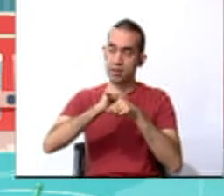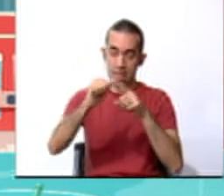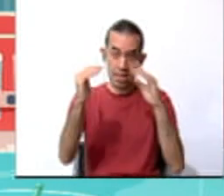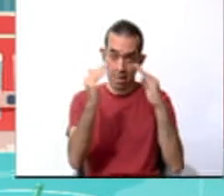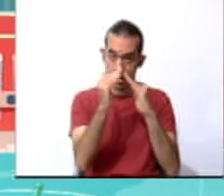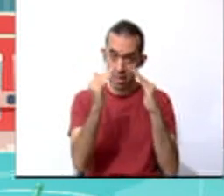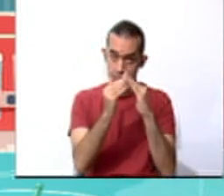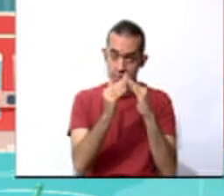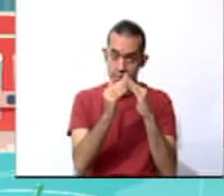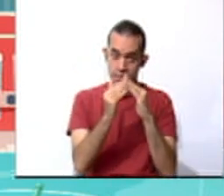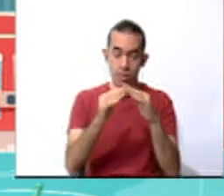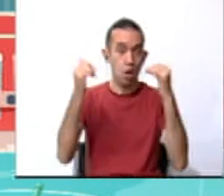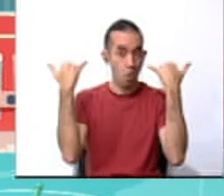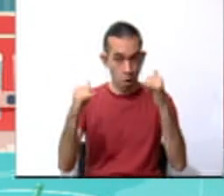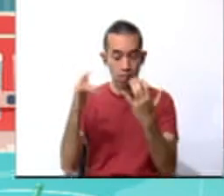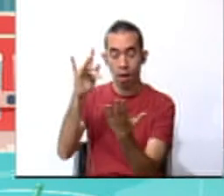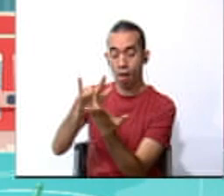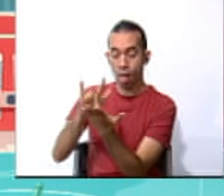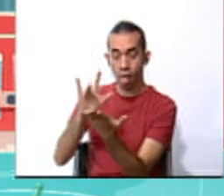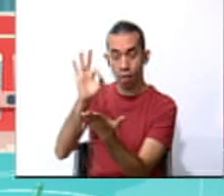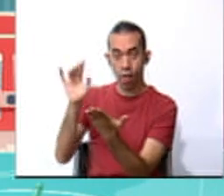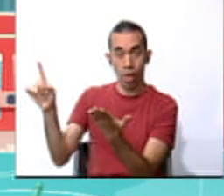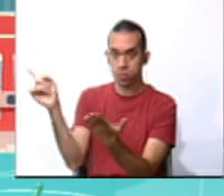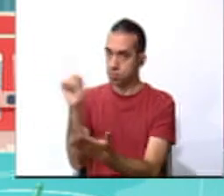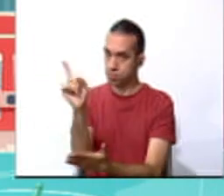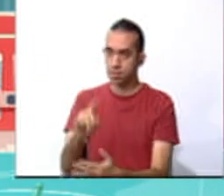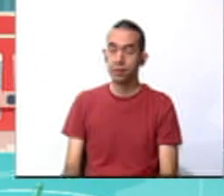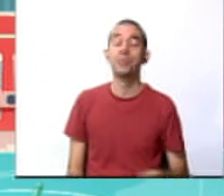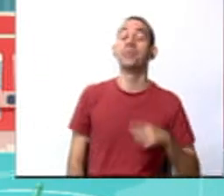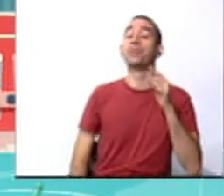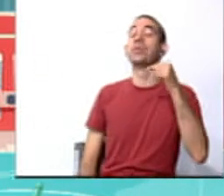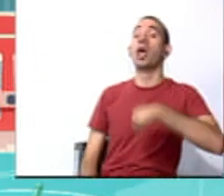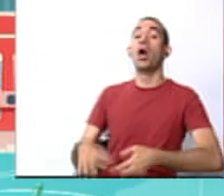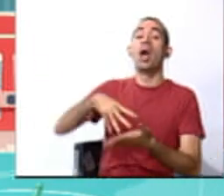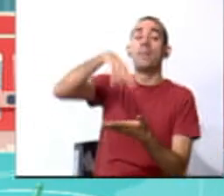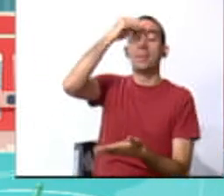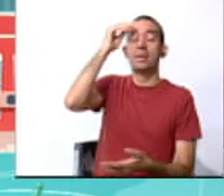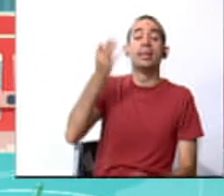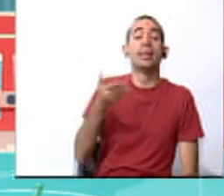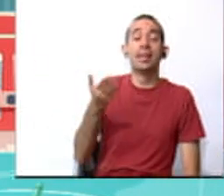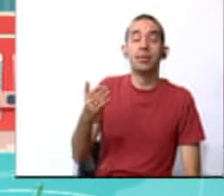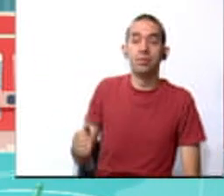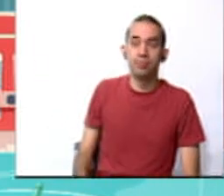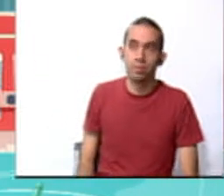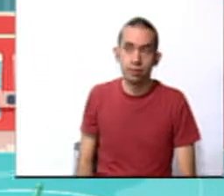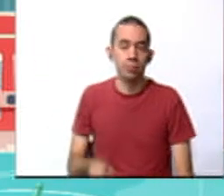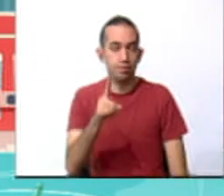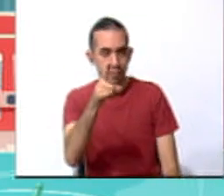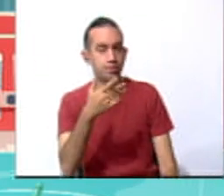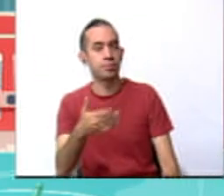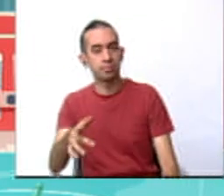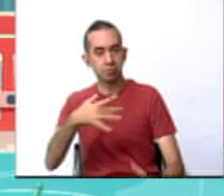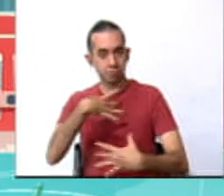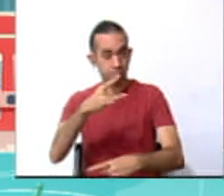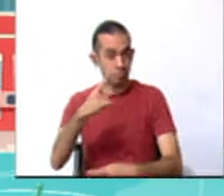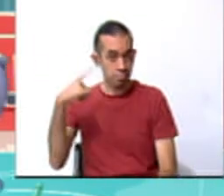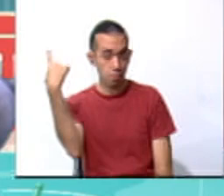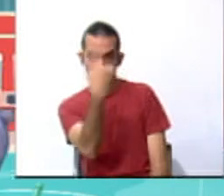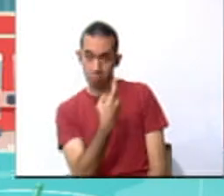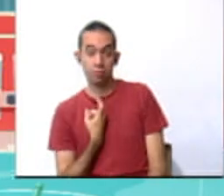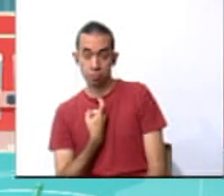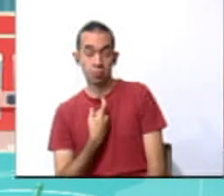and don't play with that number. Teacher Graven, what are we going to learn today? Oh, that's a very nice question.